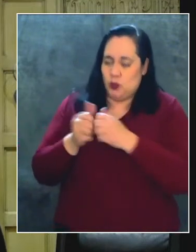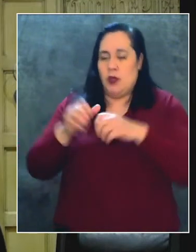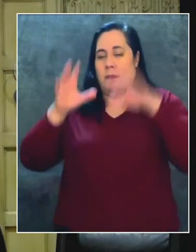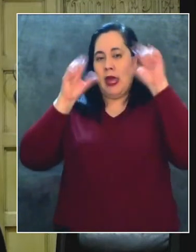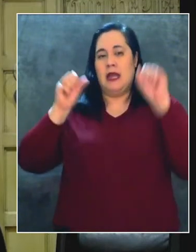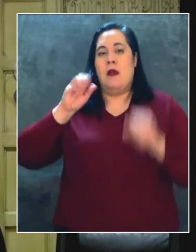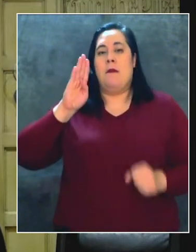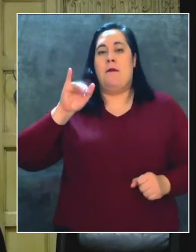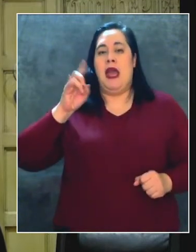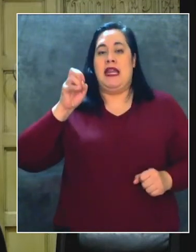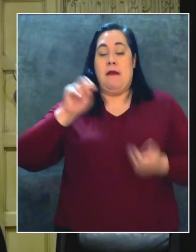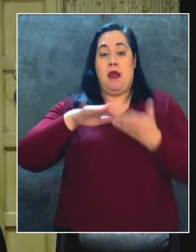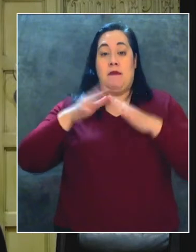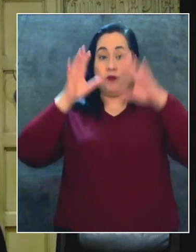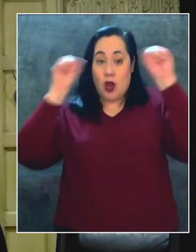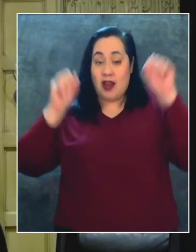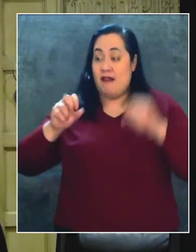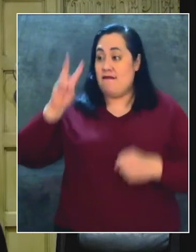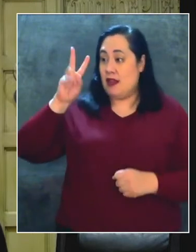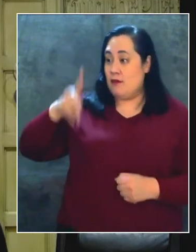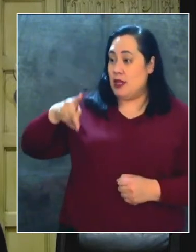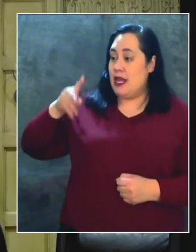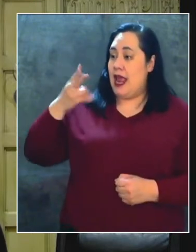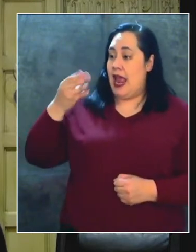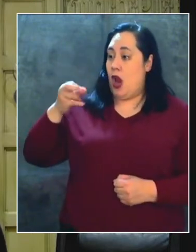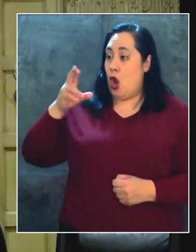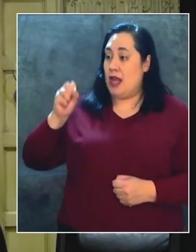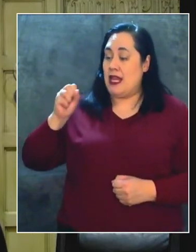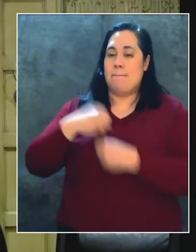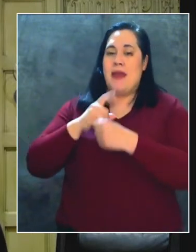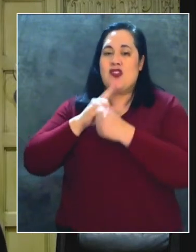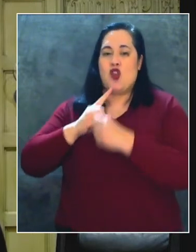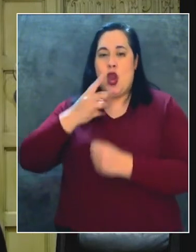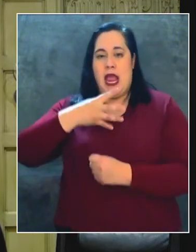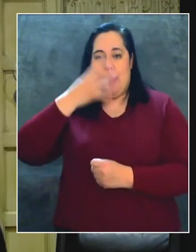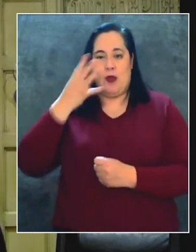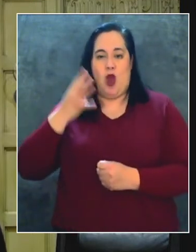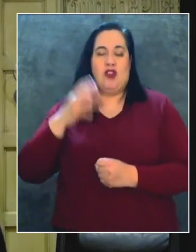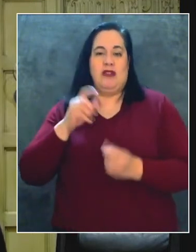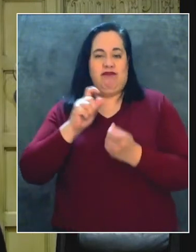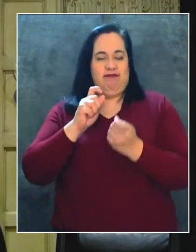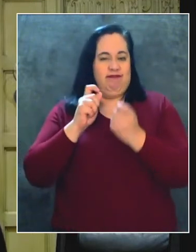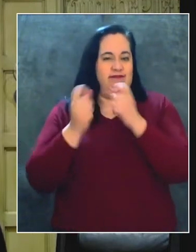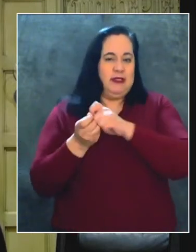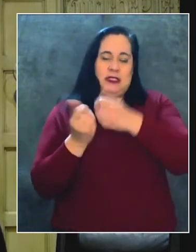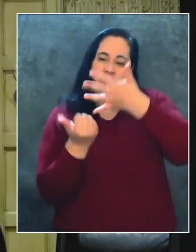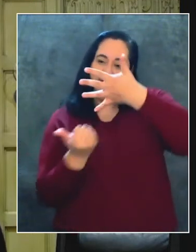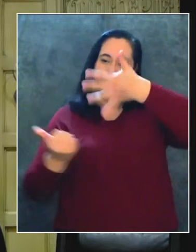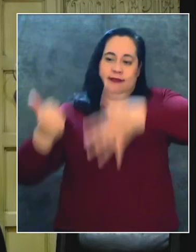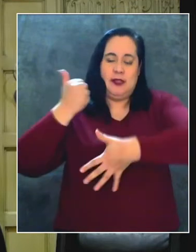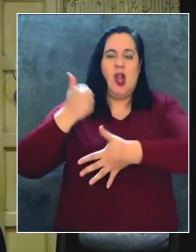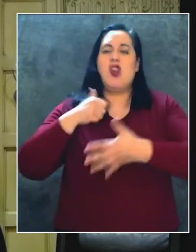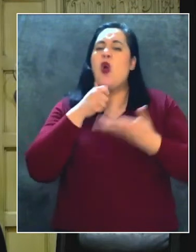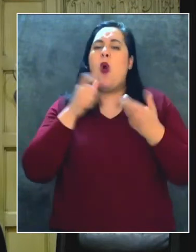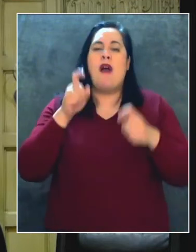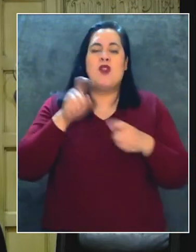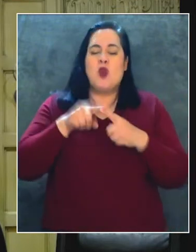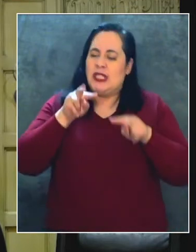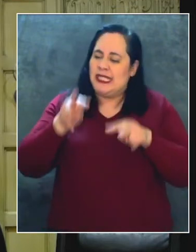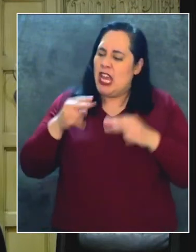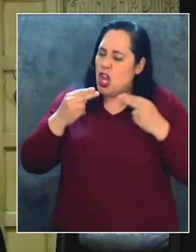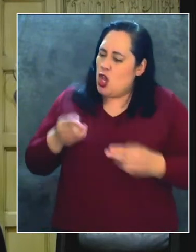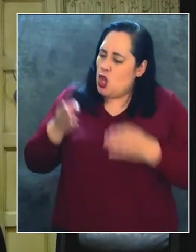he becomes president and Vice President Harris to make sure that immigration reform is at the very top of the list so that we don't have to look at human beings